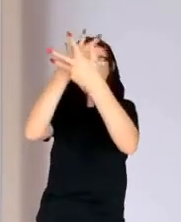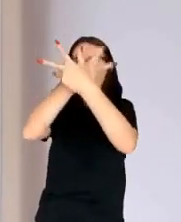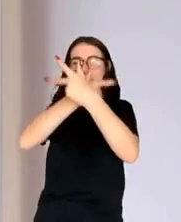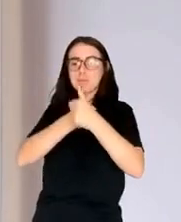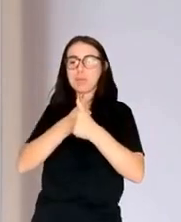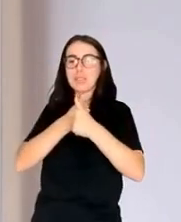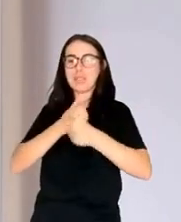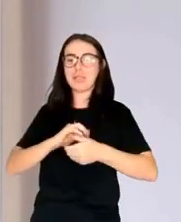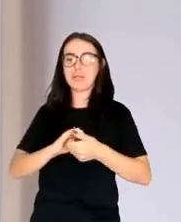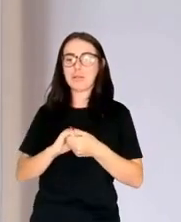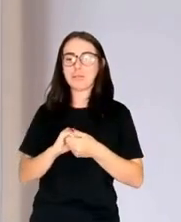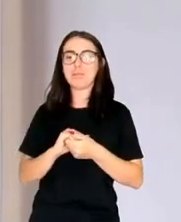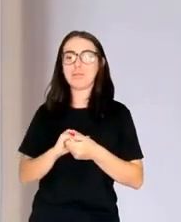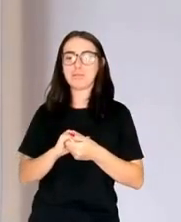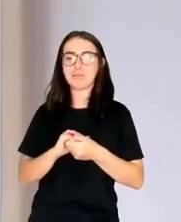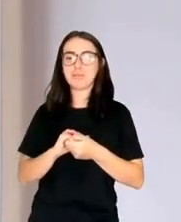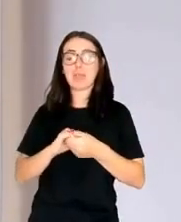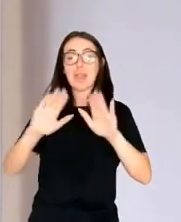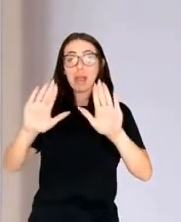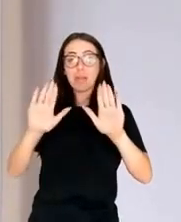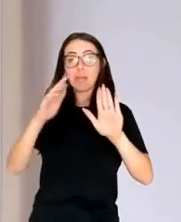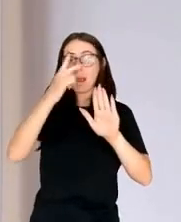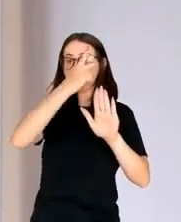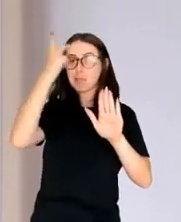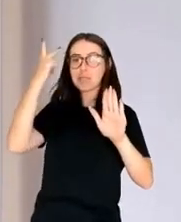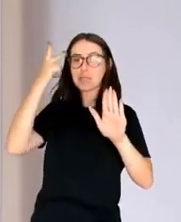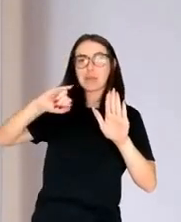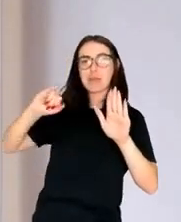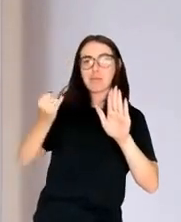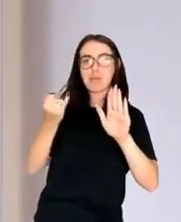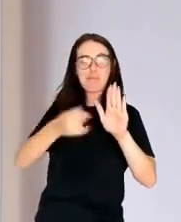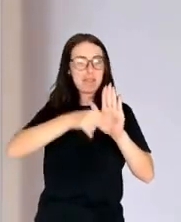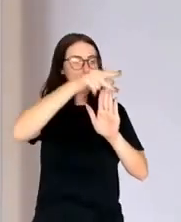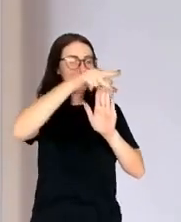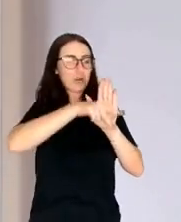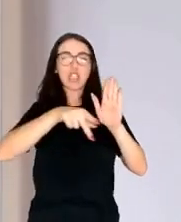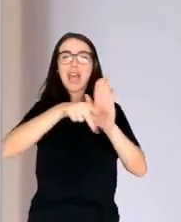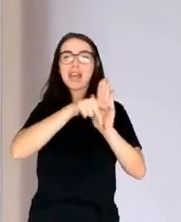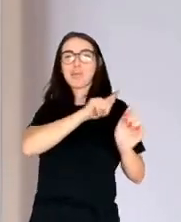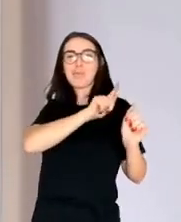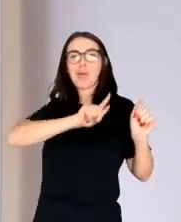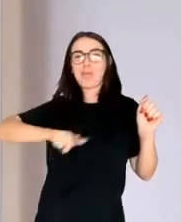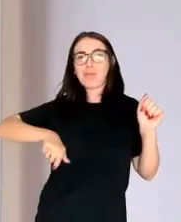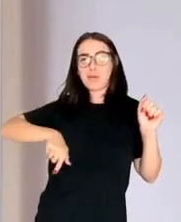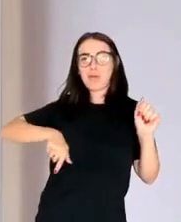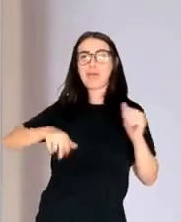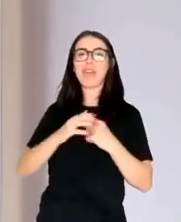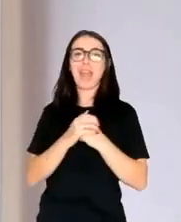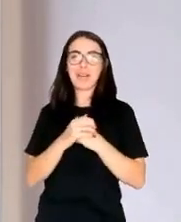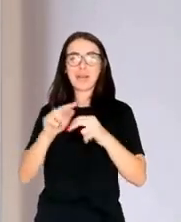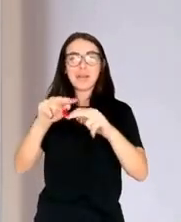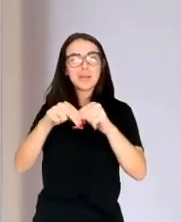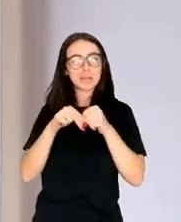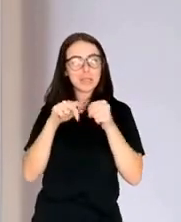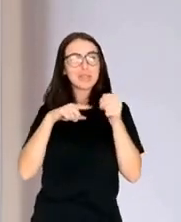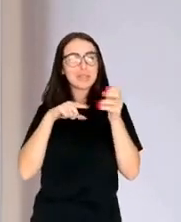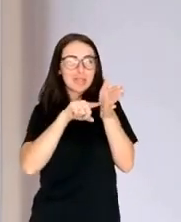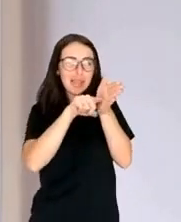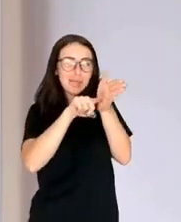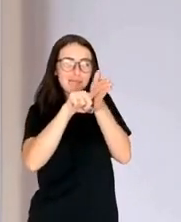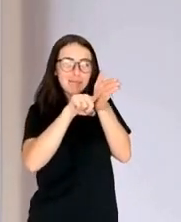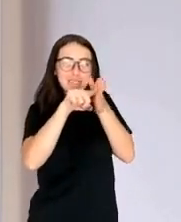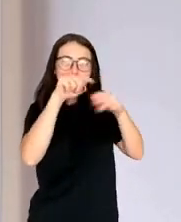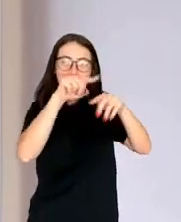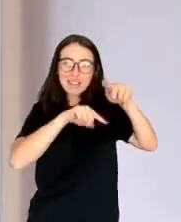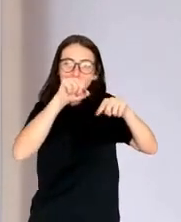government subsidy program. And the research tools available to the average entry-level paralegal will far outstrip what